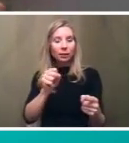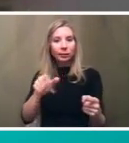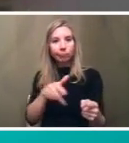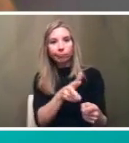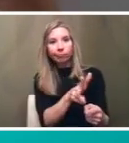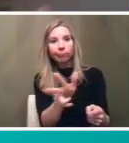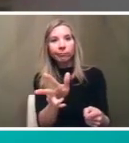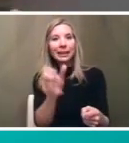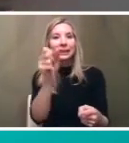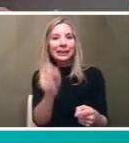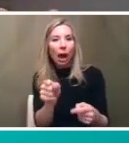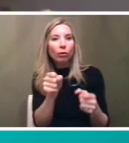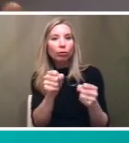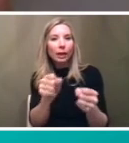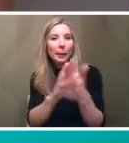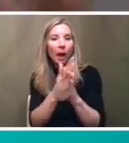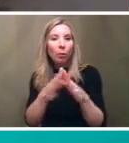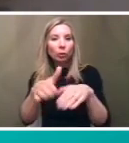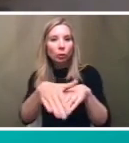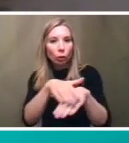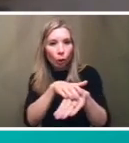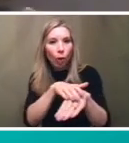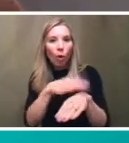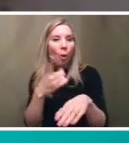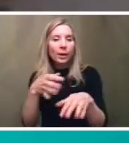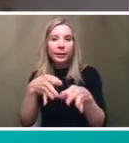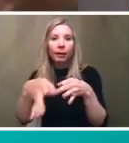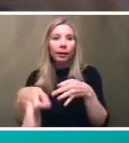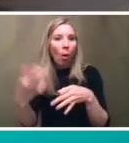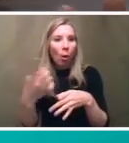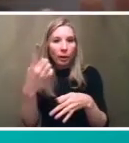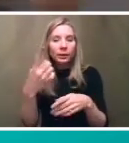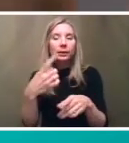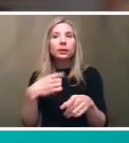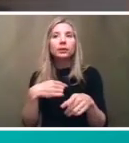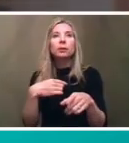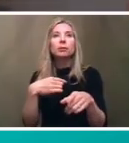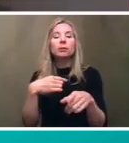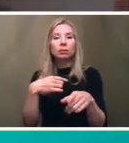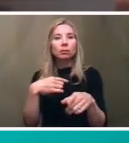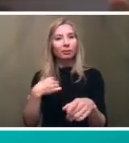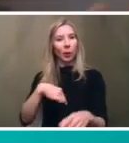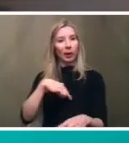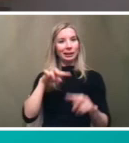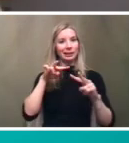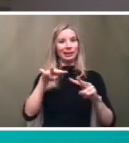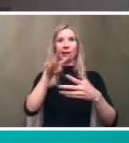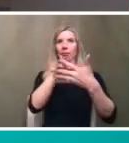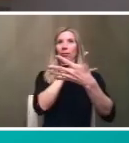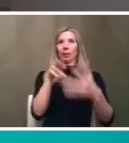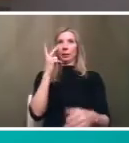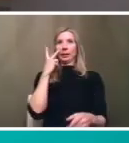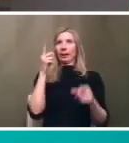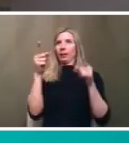slows down a lot and that it's always falling behind schedule when it's on south street so and then we can at the same time that we do that technical analysis